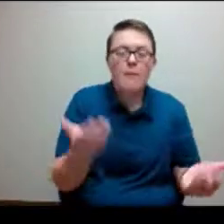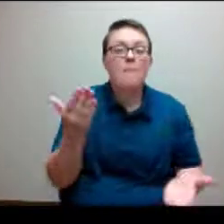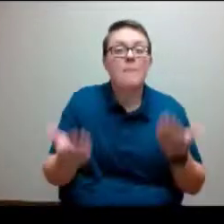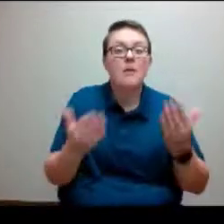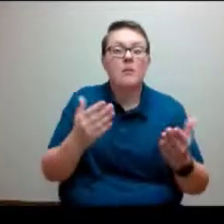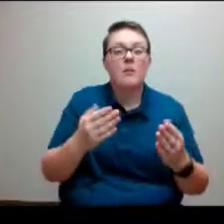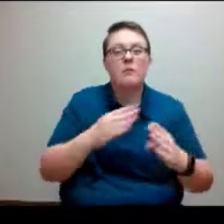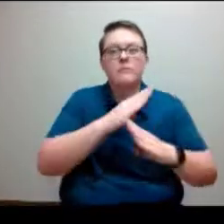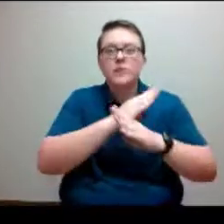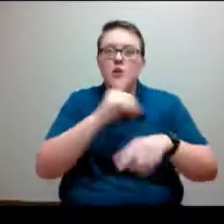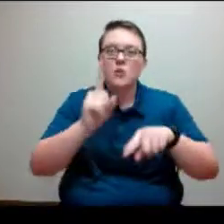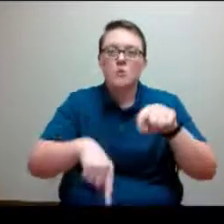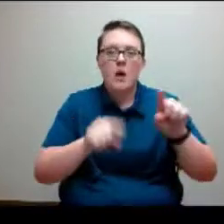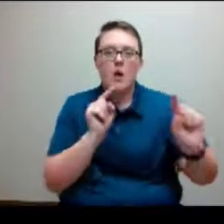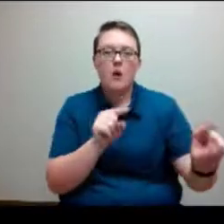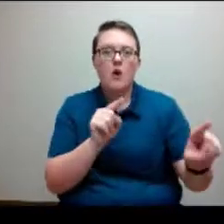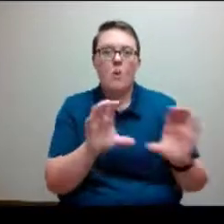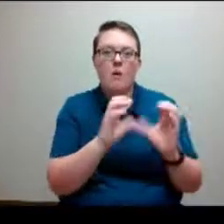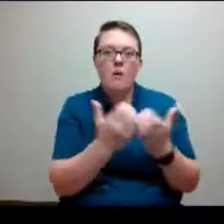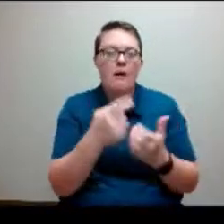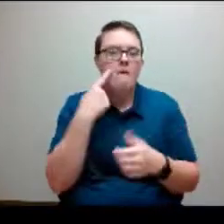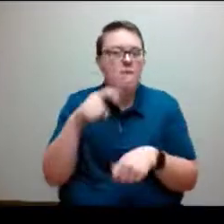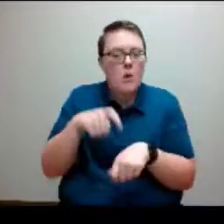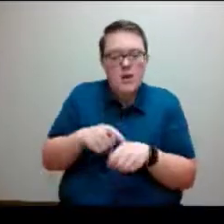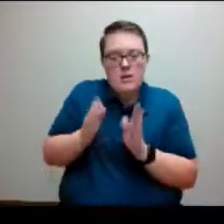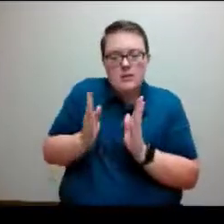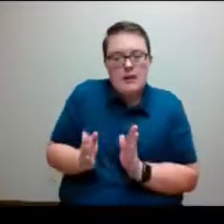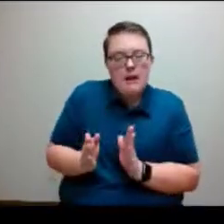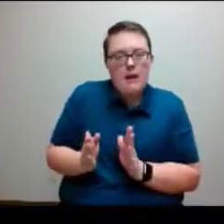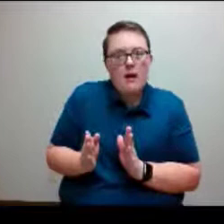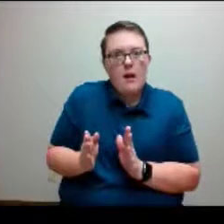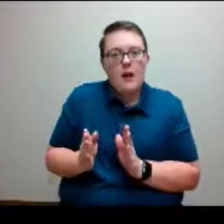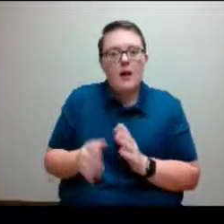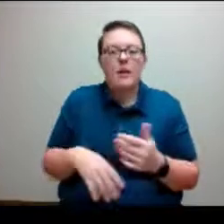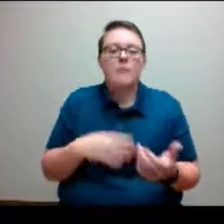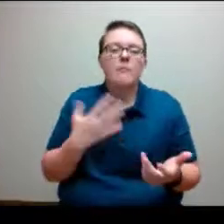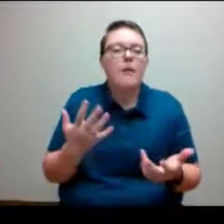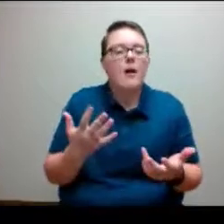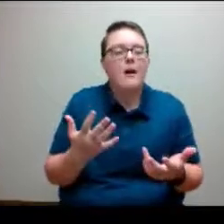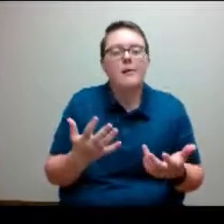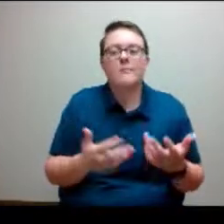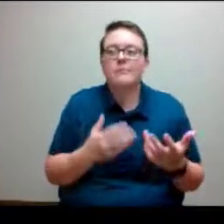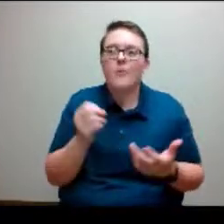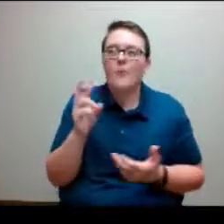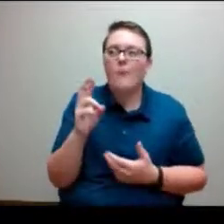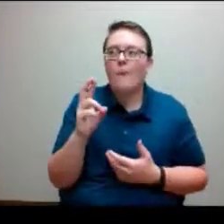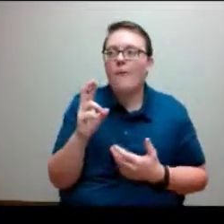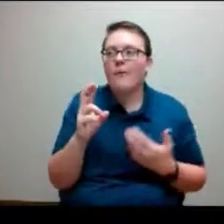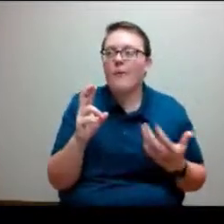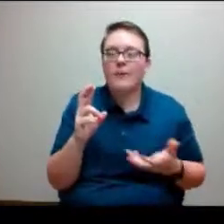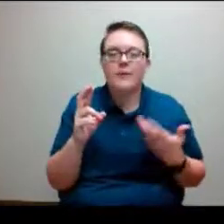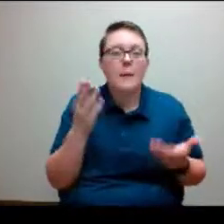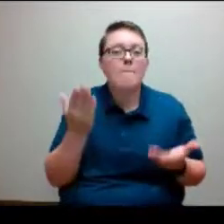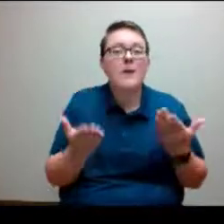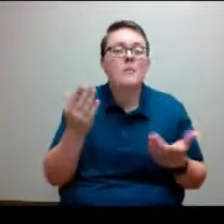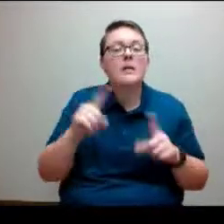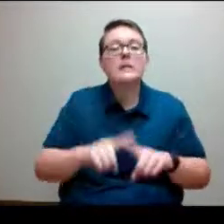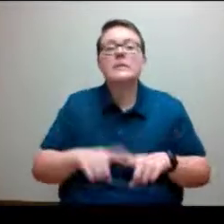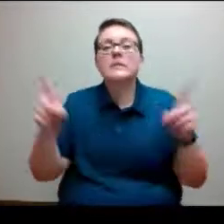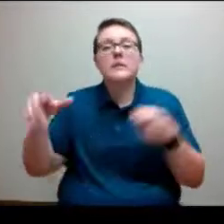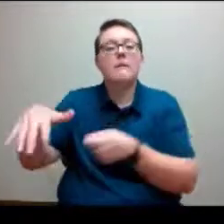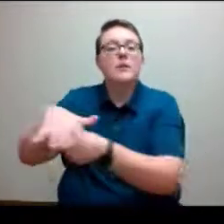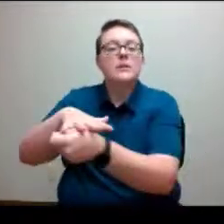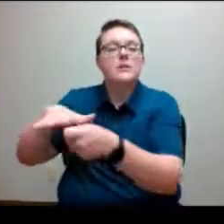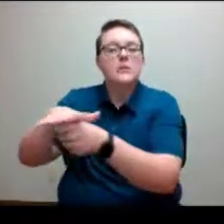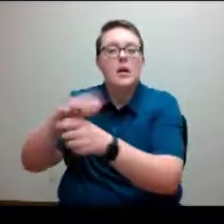attend a class for a certain period of time or, you know, having them meet a different setting with the instructor versus